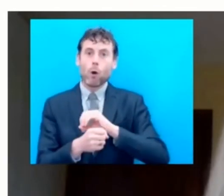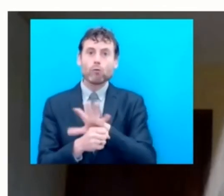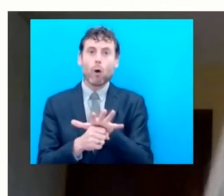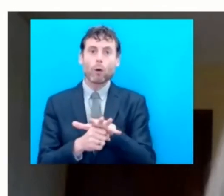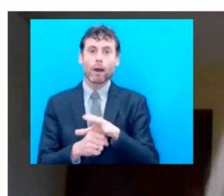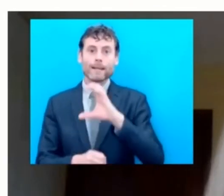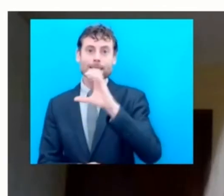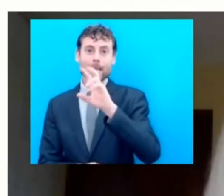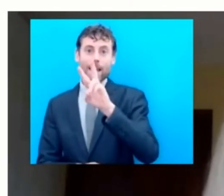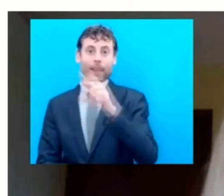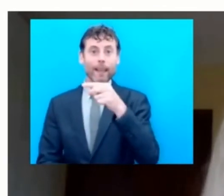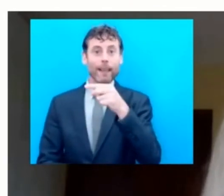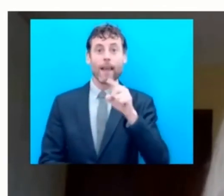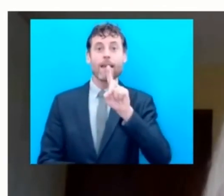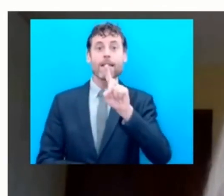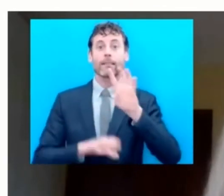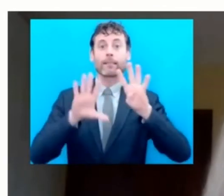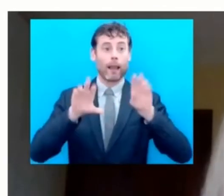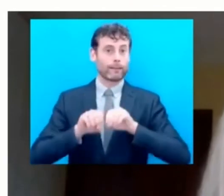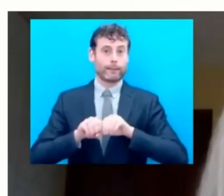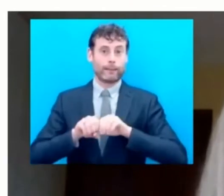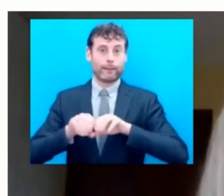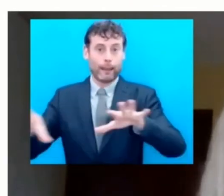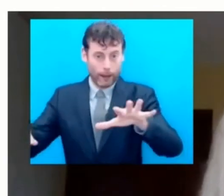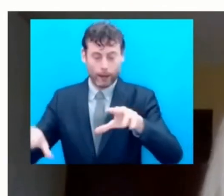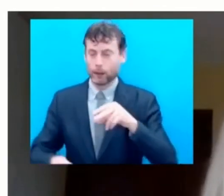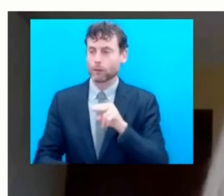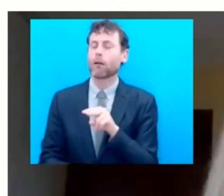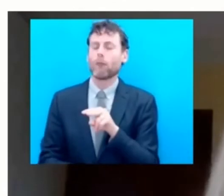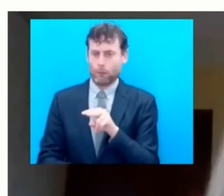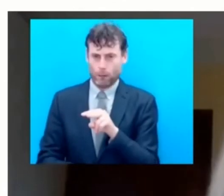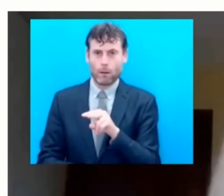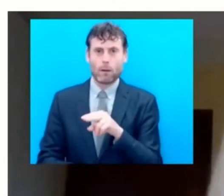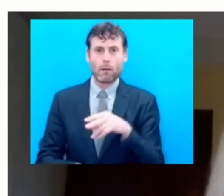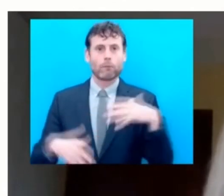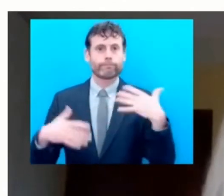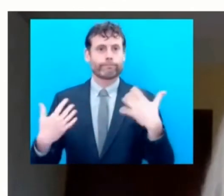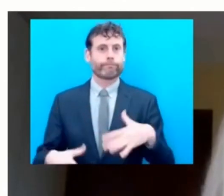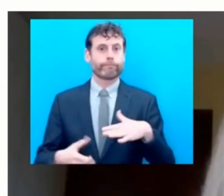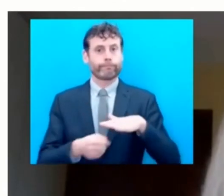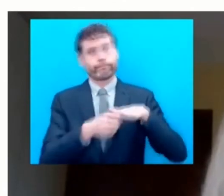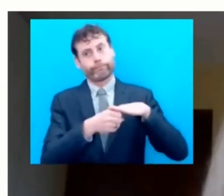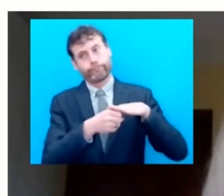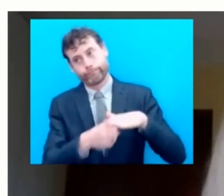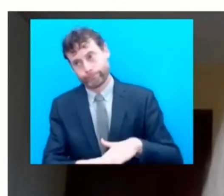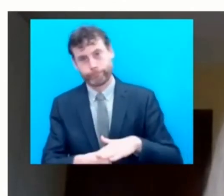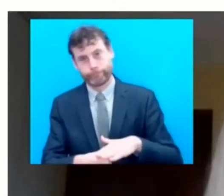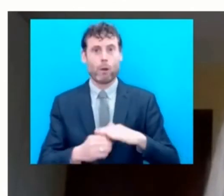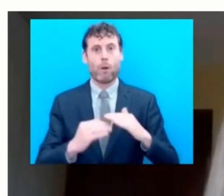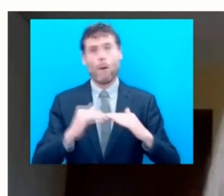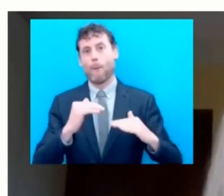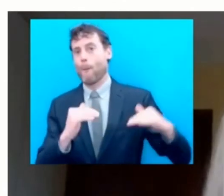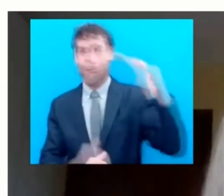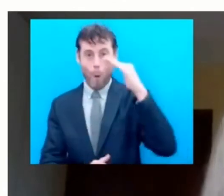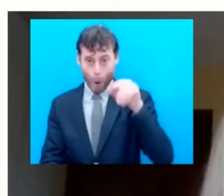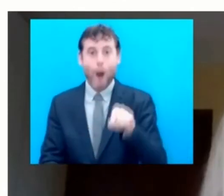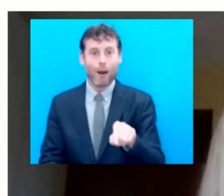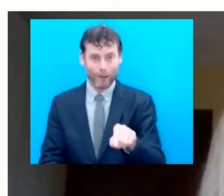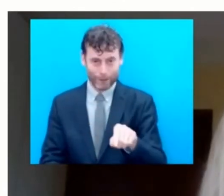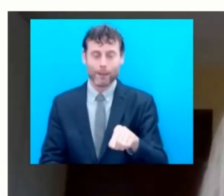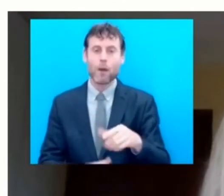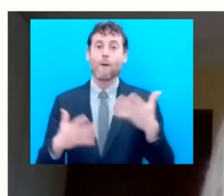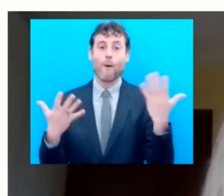realized the close relation between the historic and systematic exclusion of persons who have